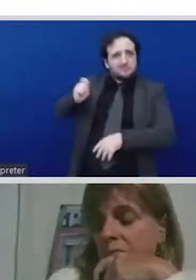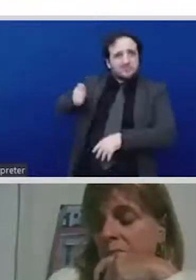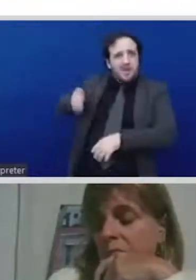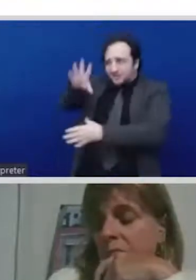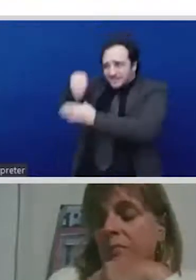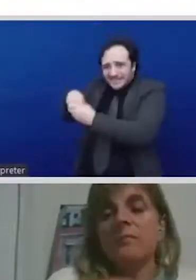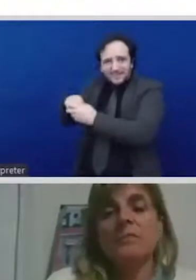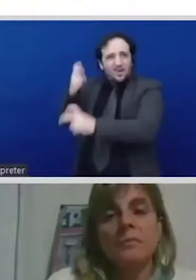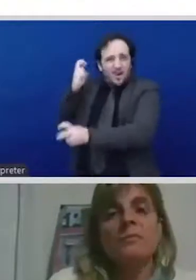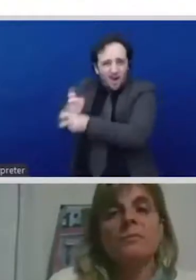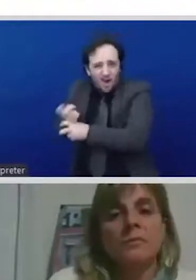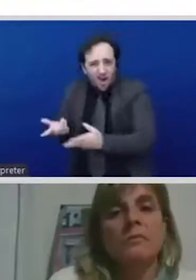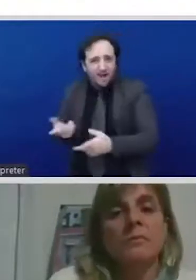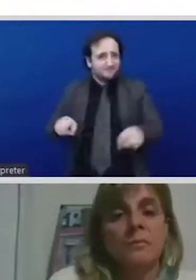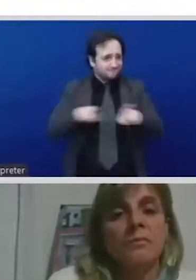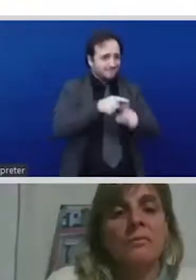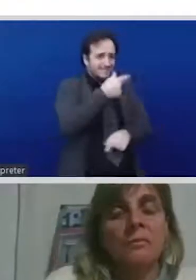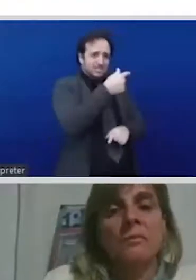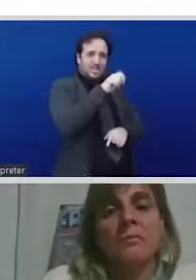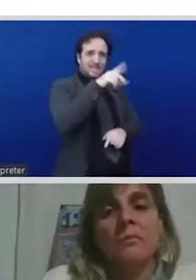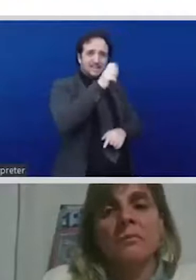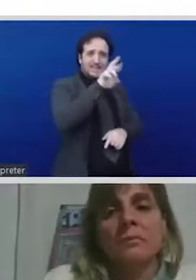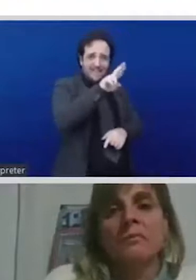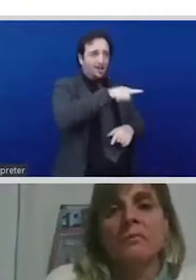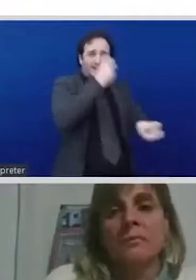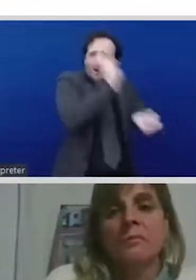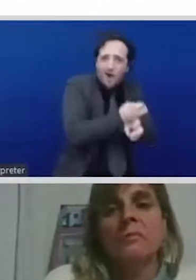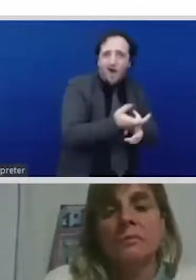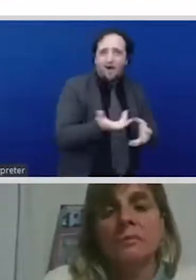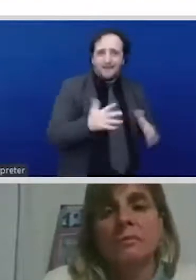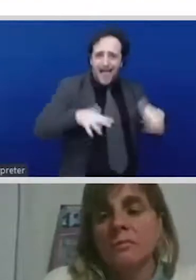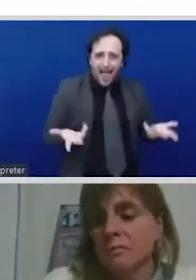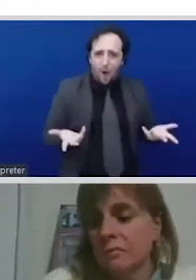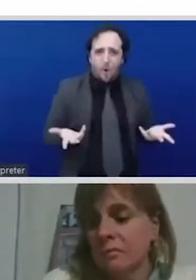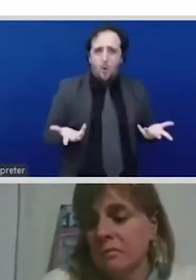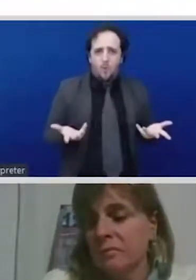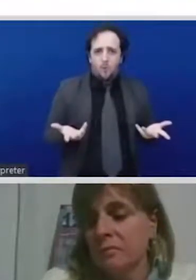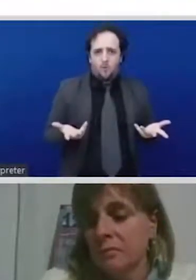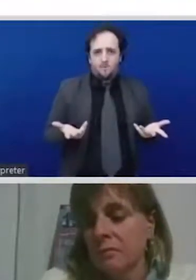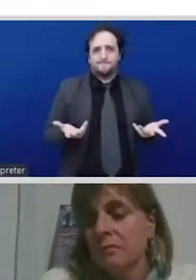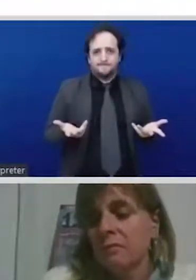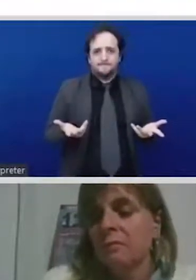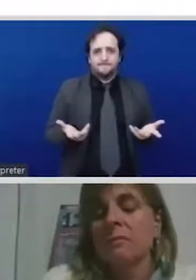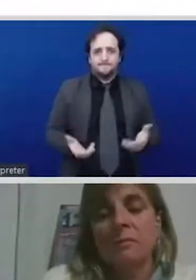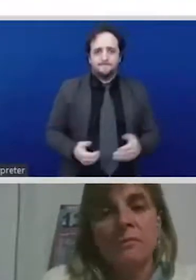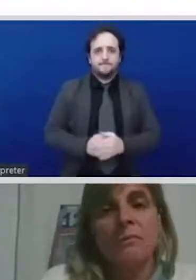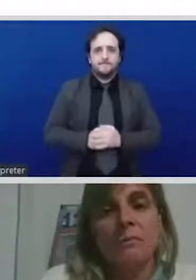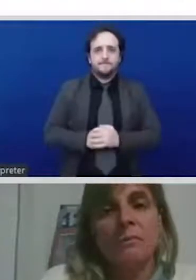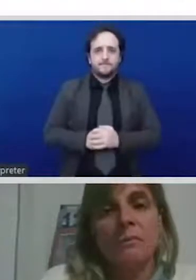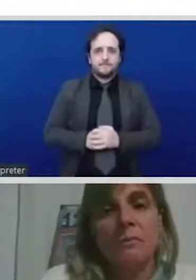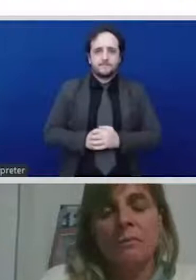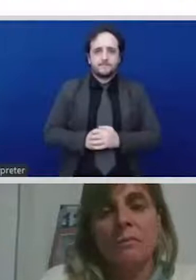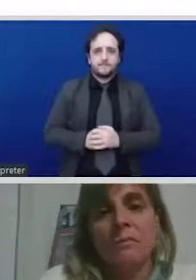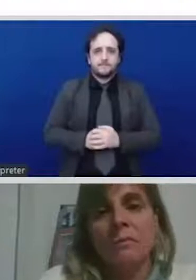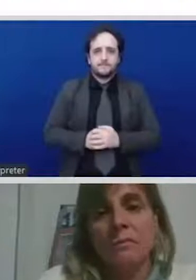the men in power don't care about but it is for the very survival and resilience of economies which otherwise are very